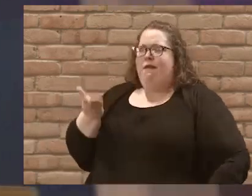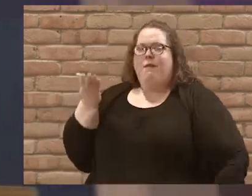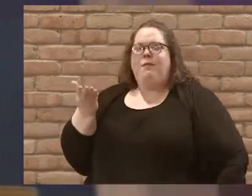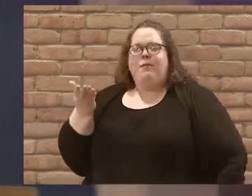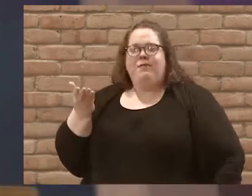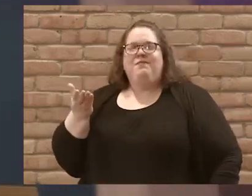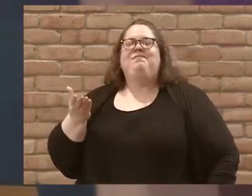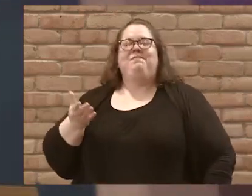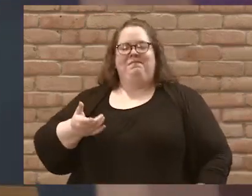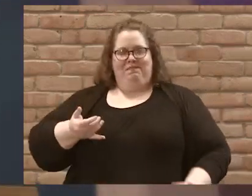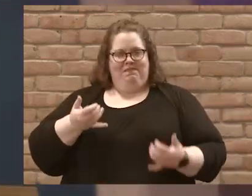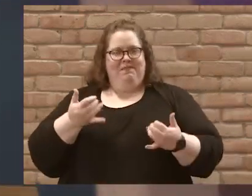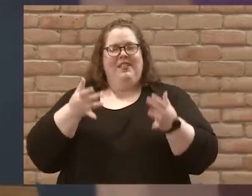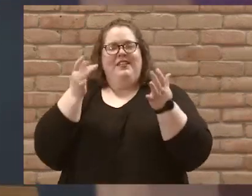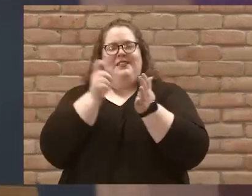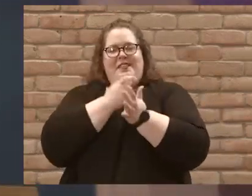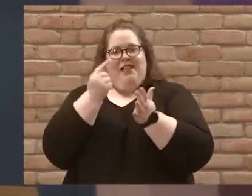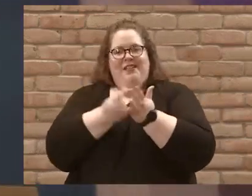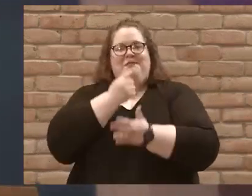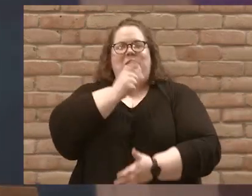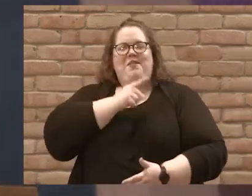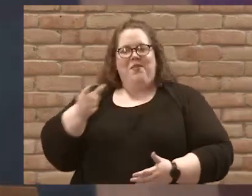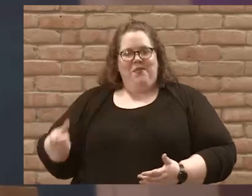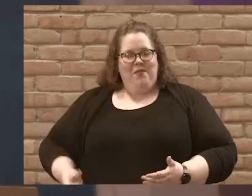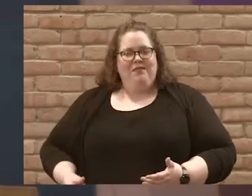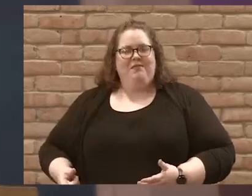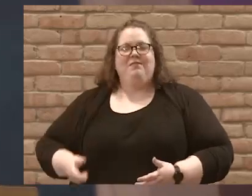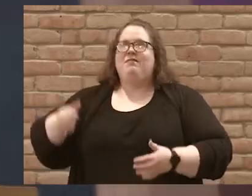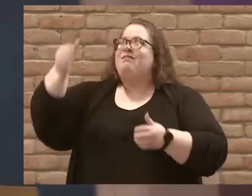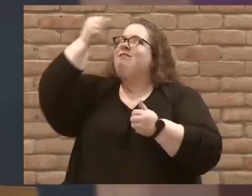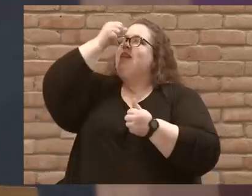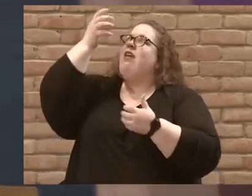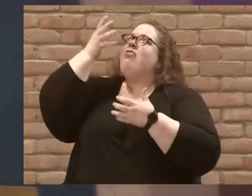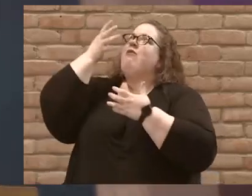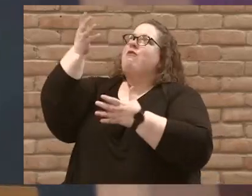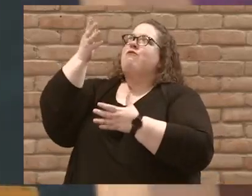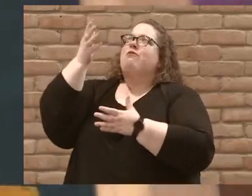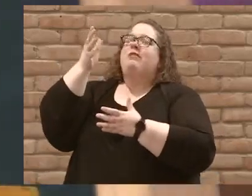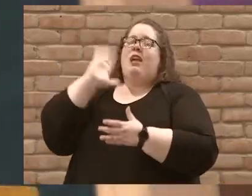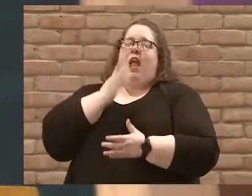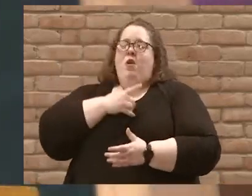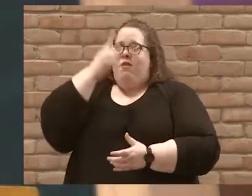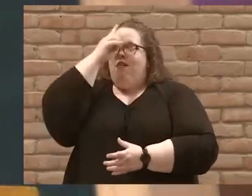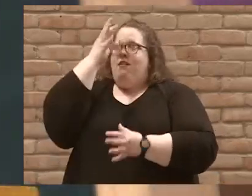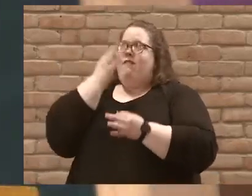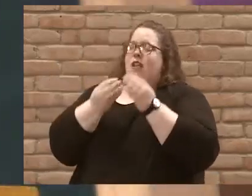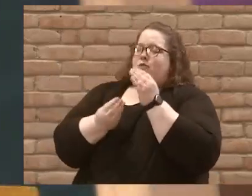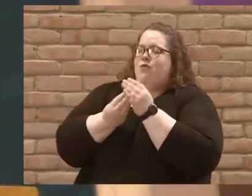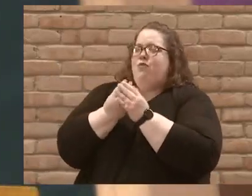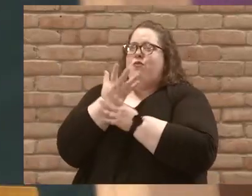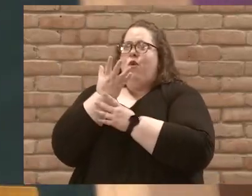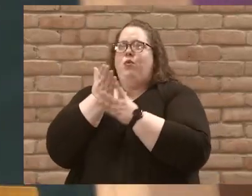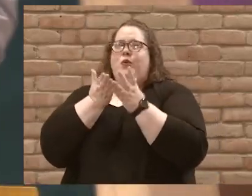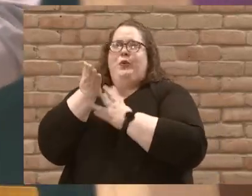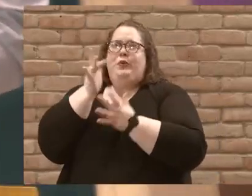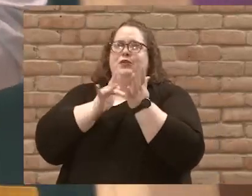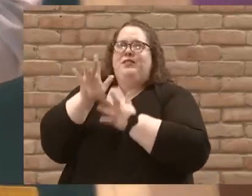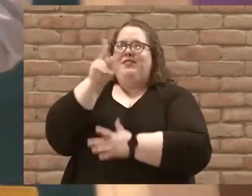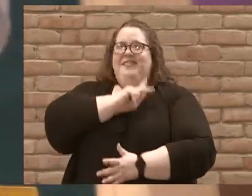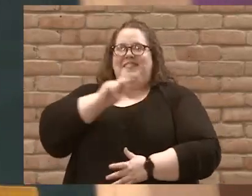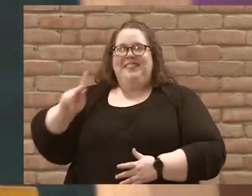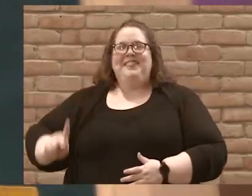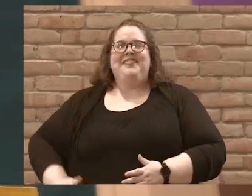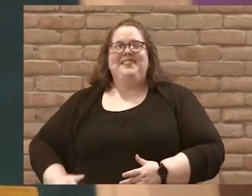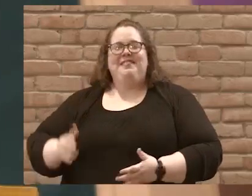This is the gospel of the Lord. Father, grow our faith in Jesus the King. Amen.